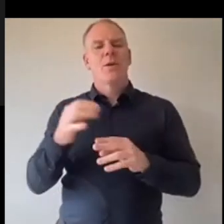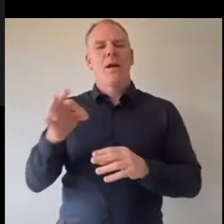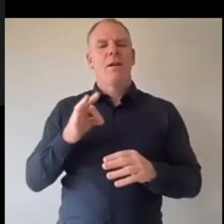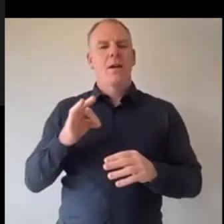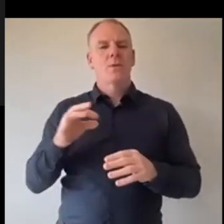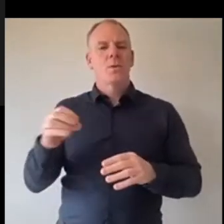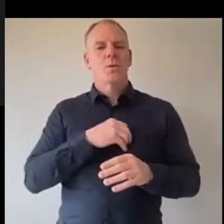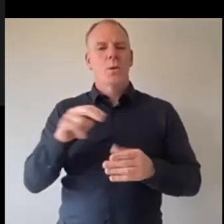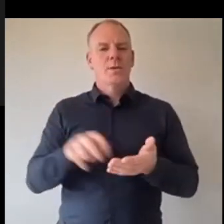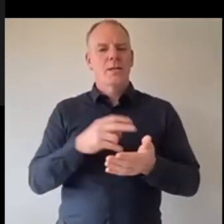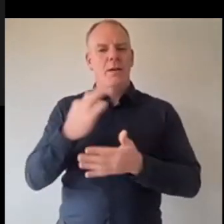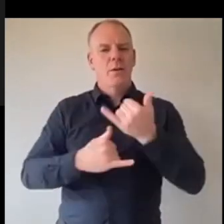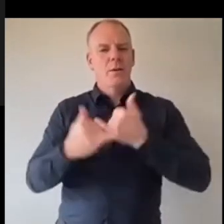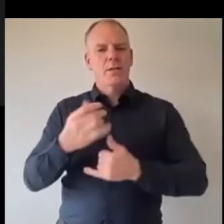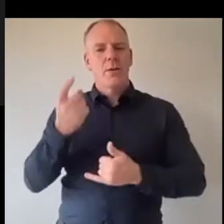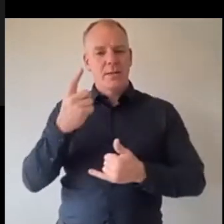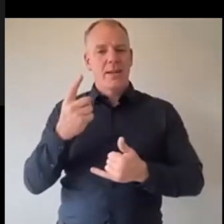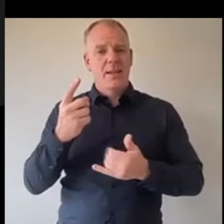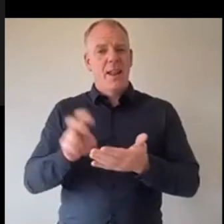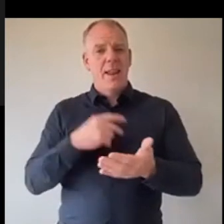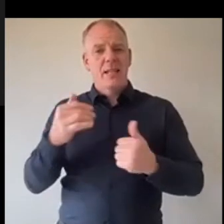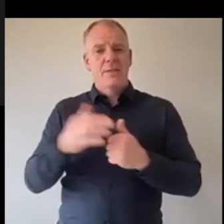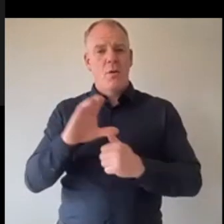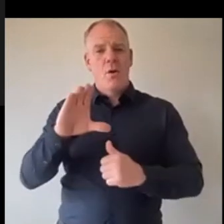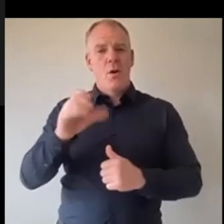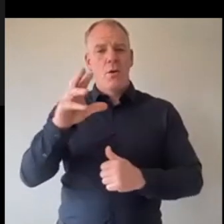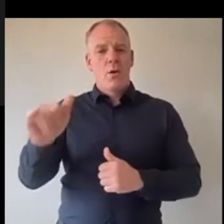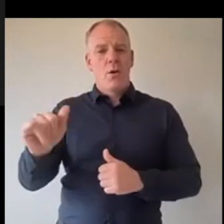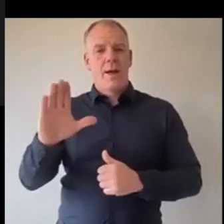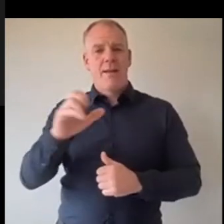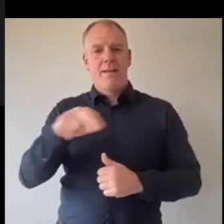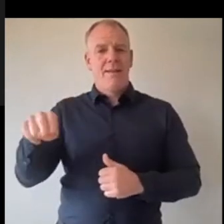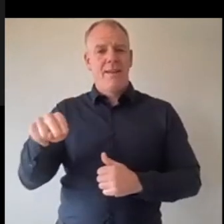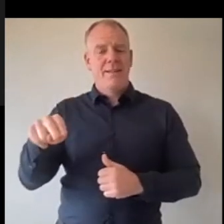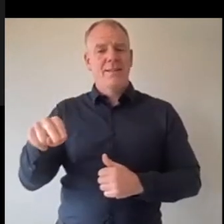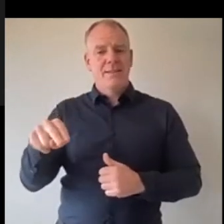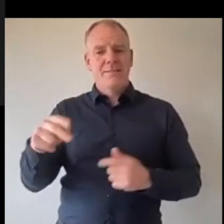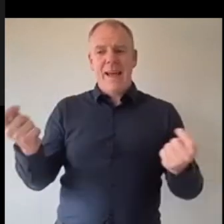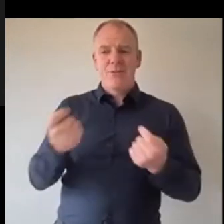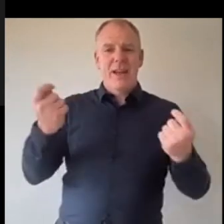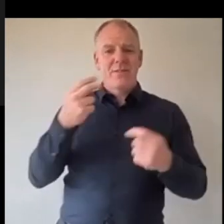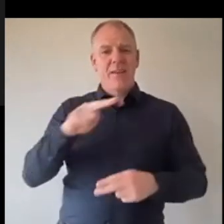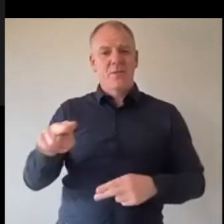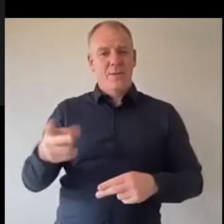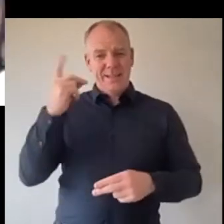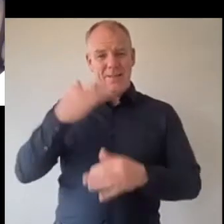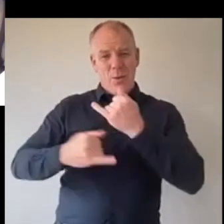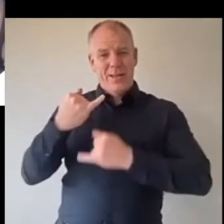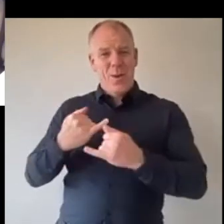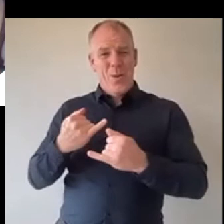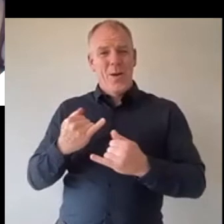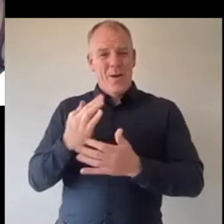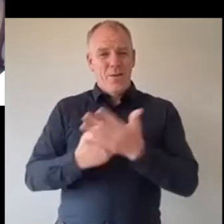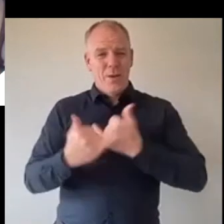years ago we danced in the Laura Lynn for all the children and was entertaining for the afternoon thank you